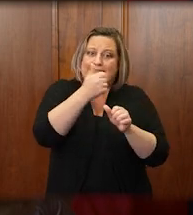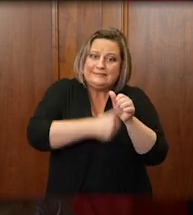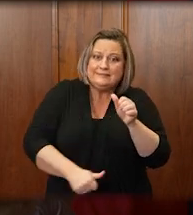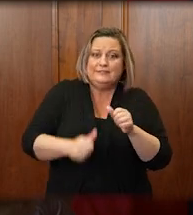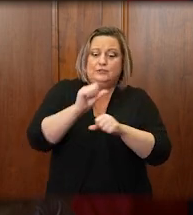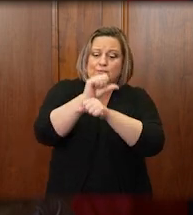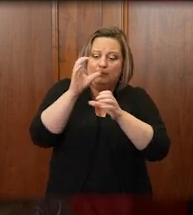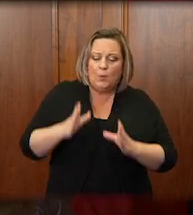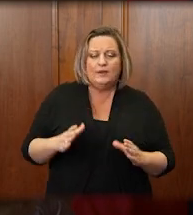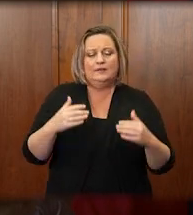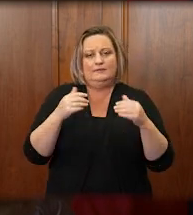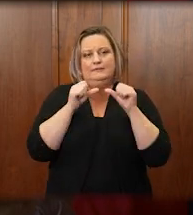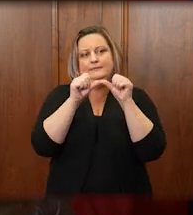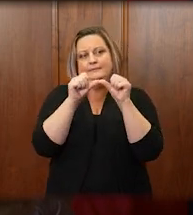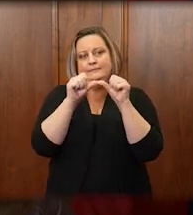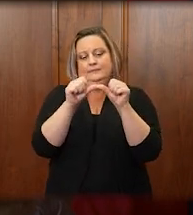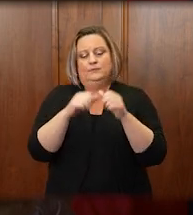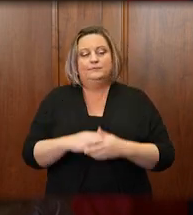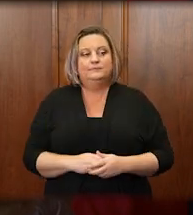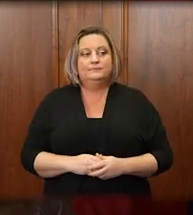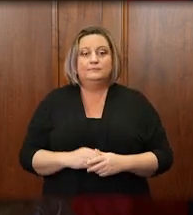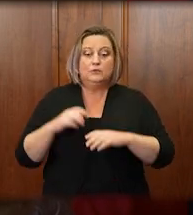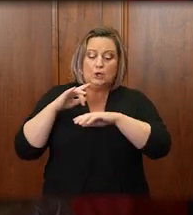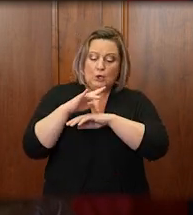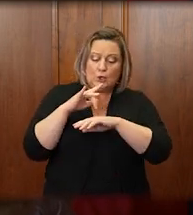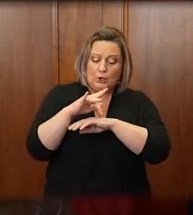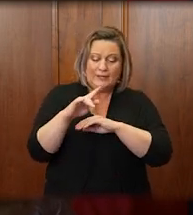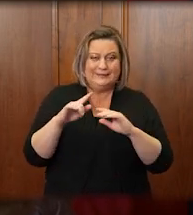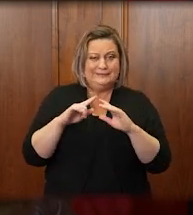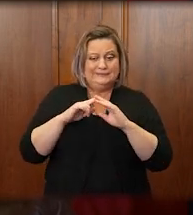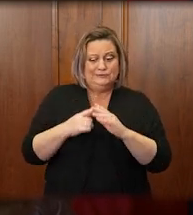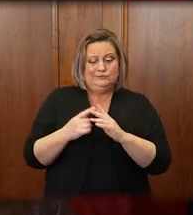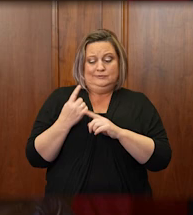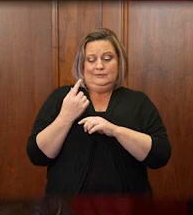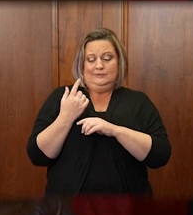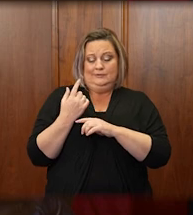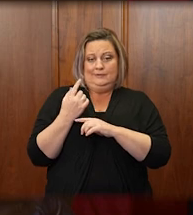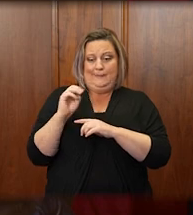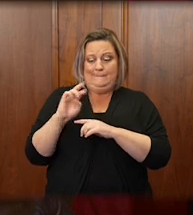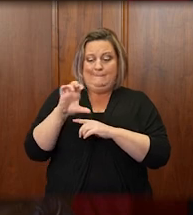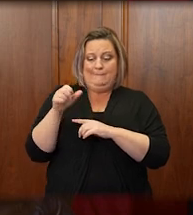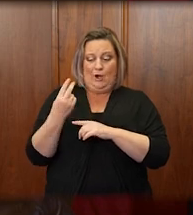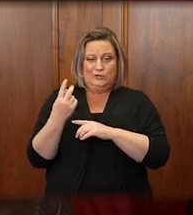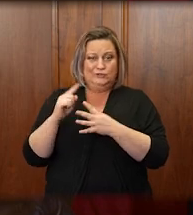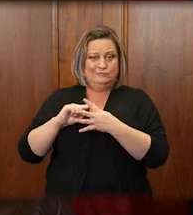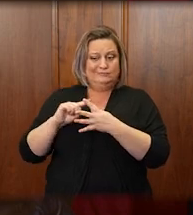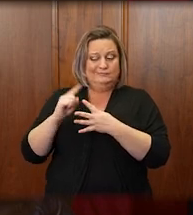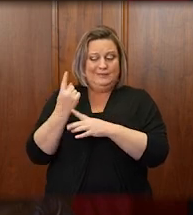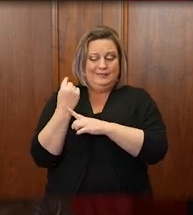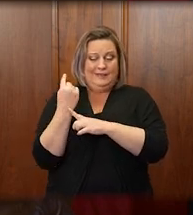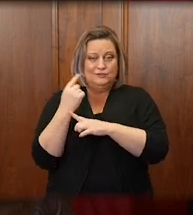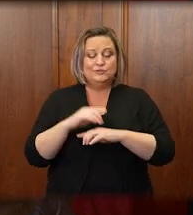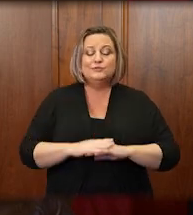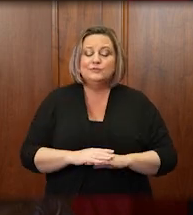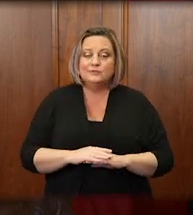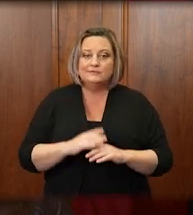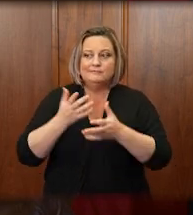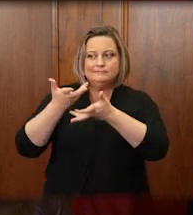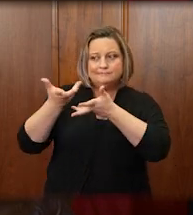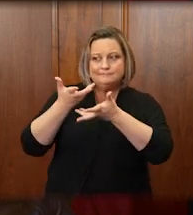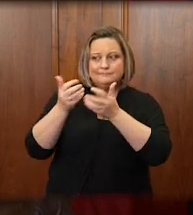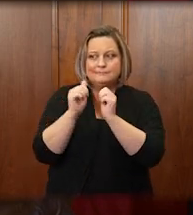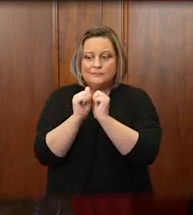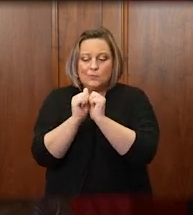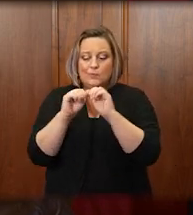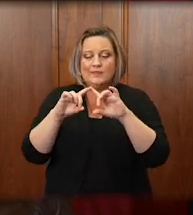Early on, we at the Supreme Court consulted with the Wyoming Department of Health in early March of last year. And I would want